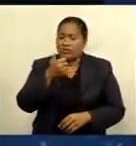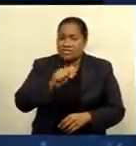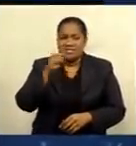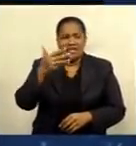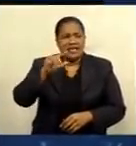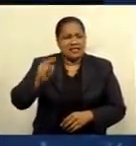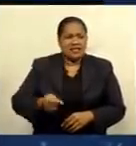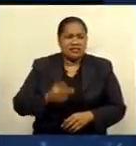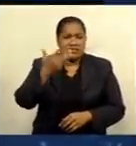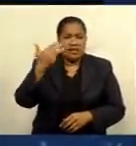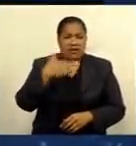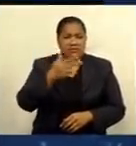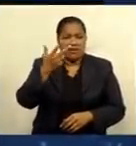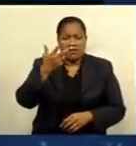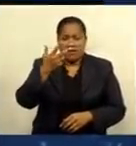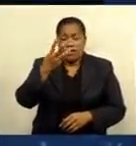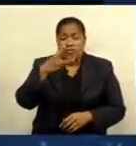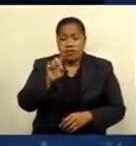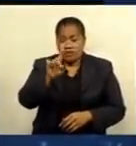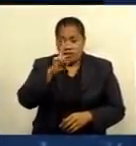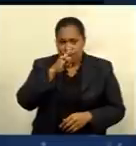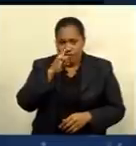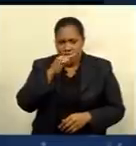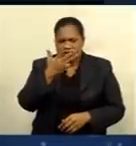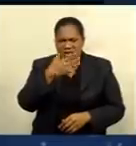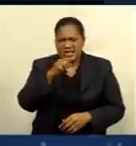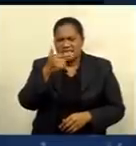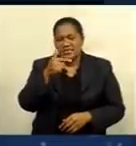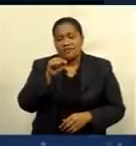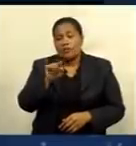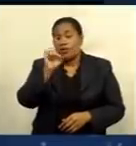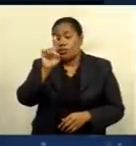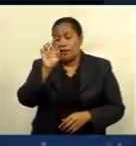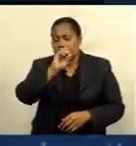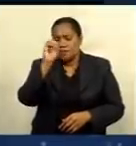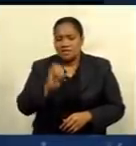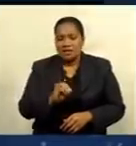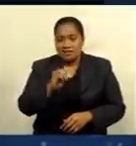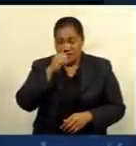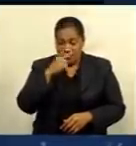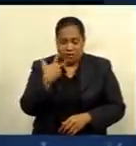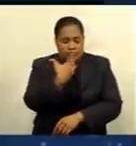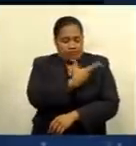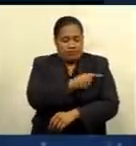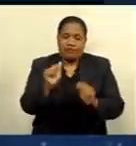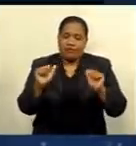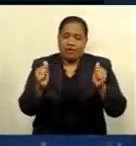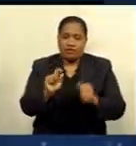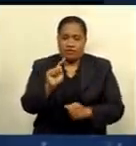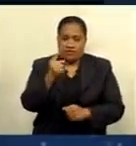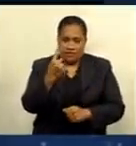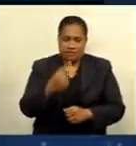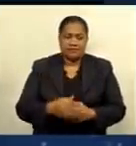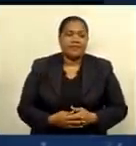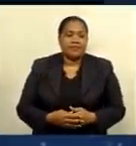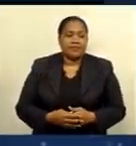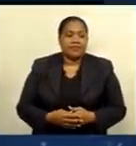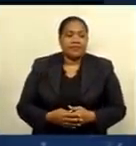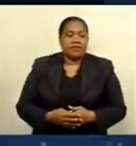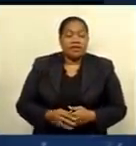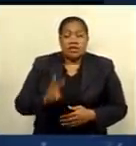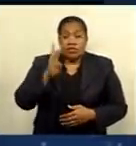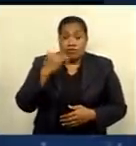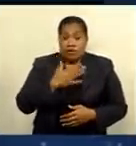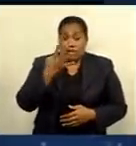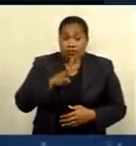,931 people or 97.1% of adults in Fiji have received the first dose of the vaccine and